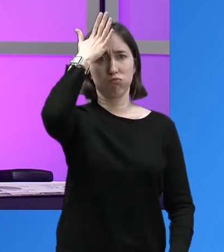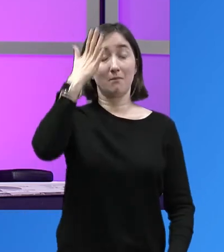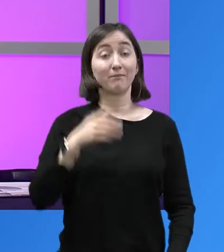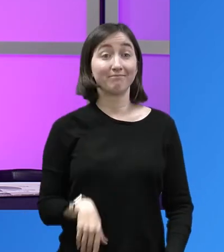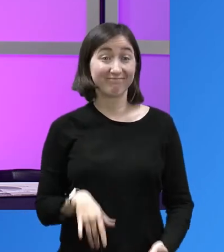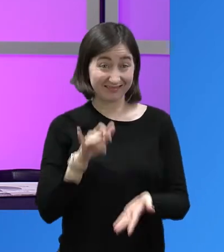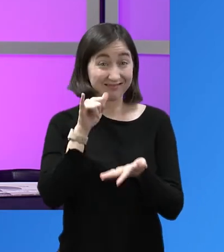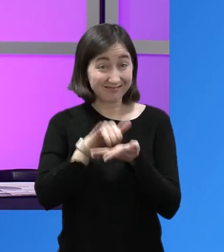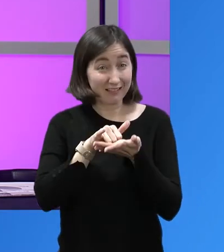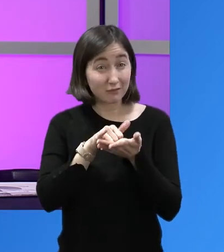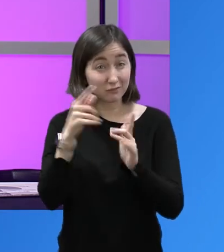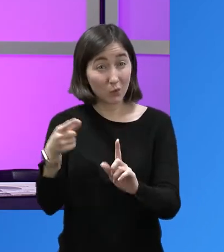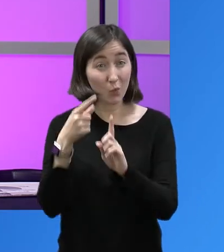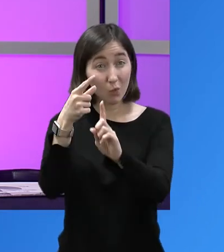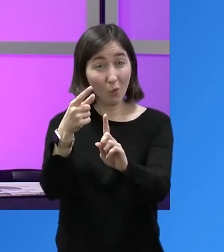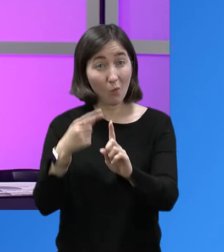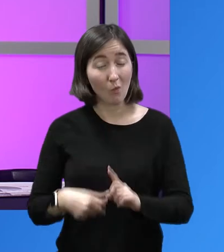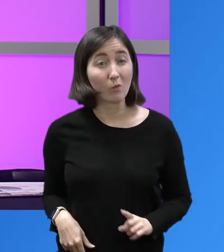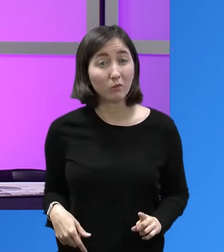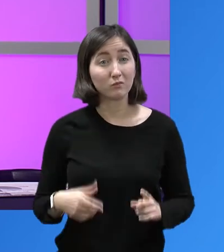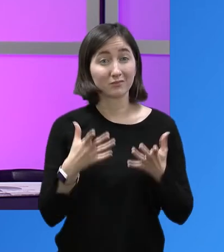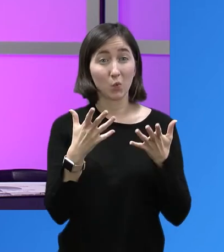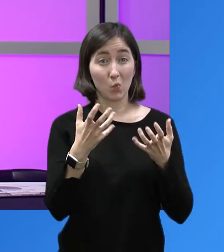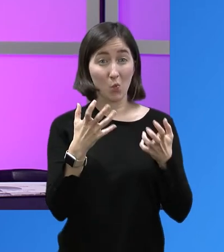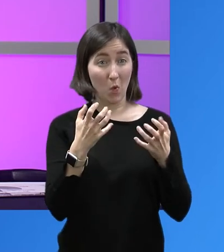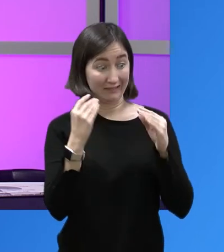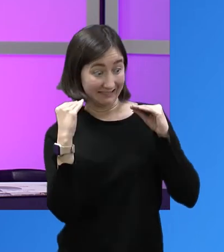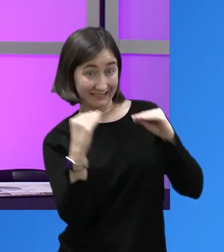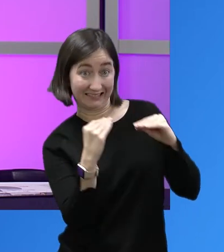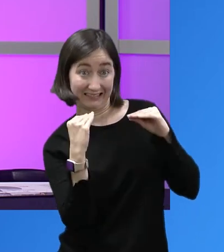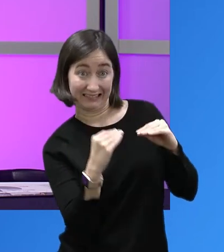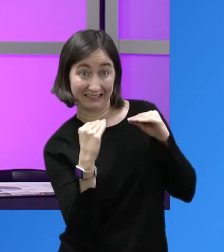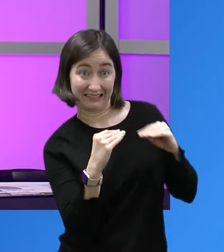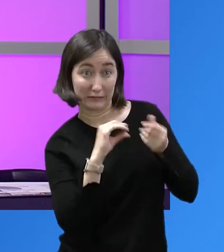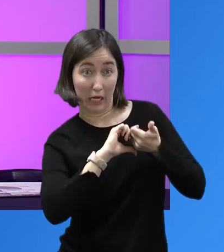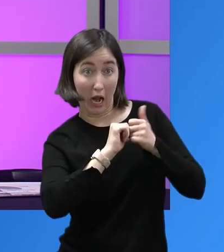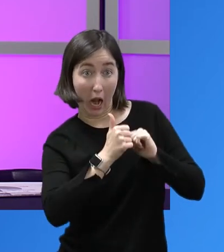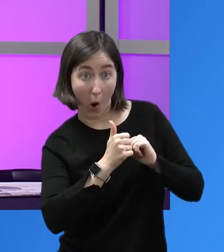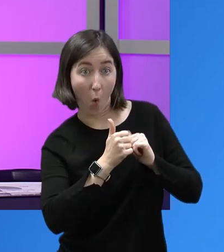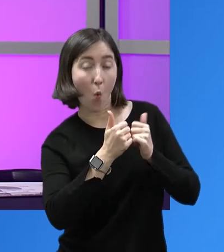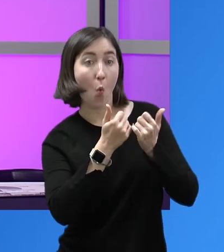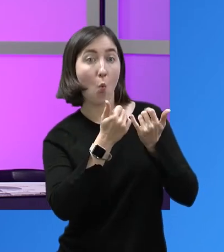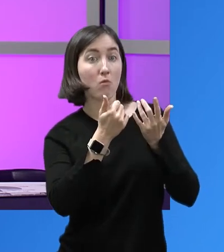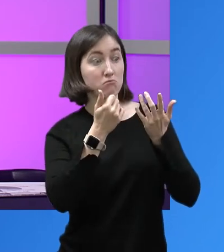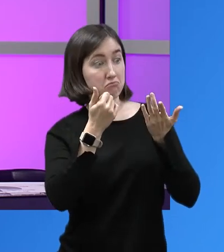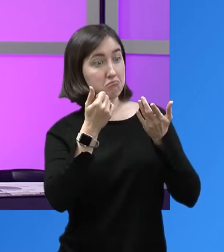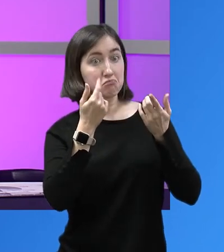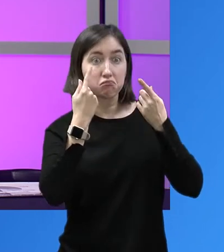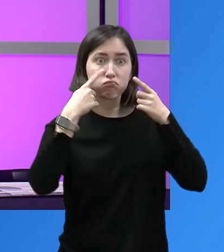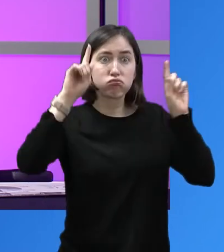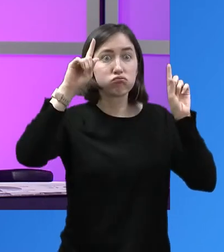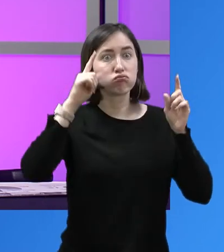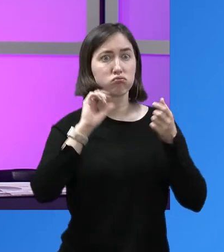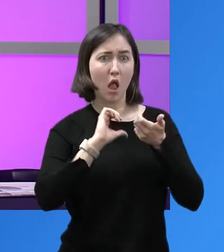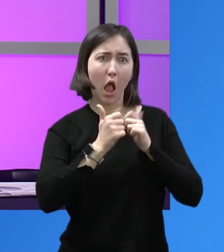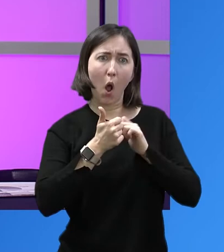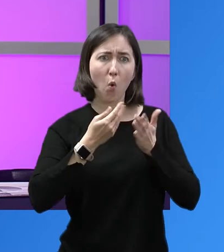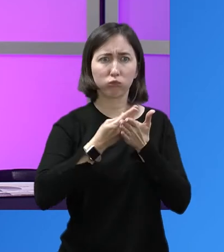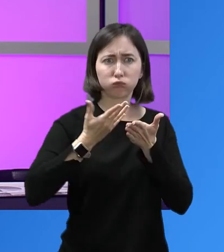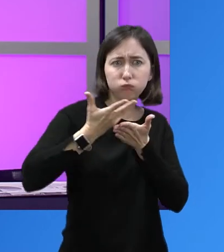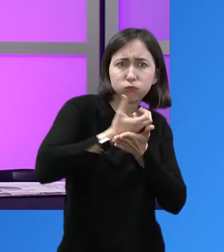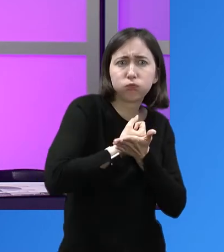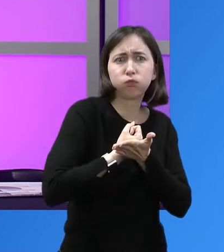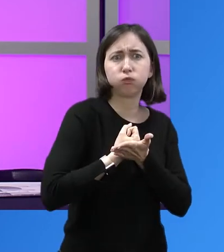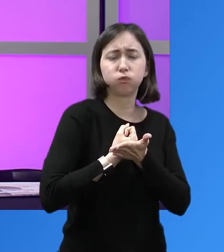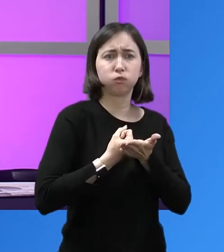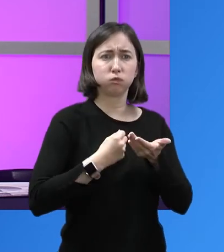this is a way that we can break that cycle of poverty and build assets in families. So we think about the difference